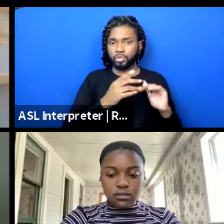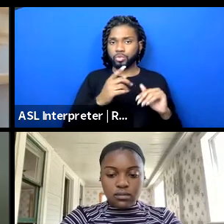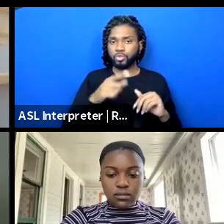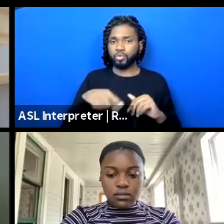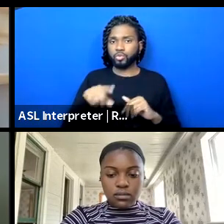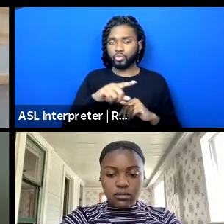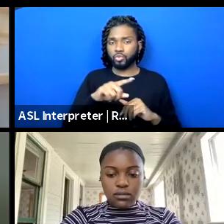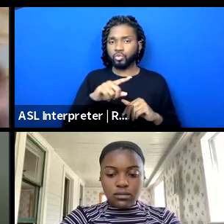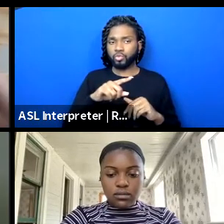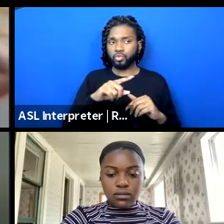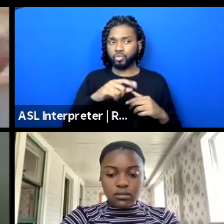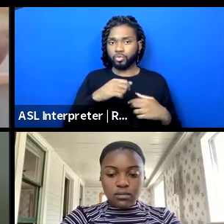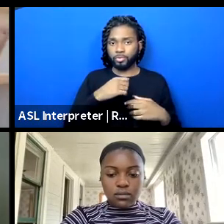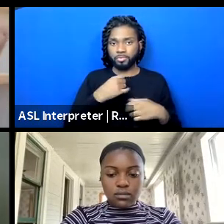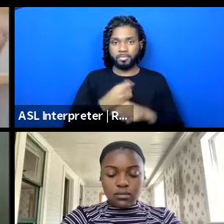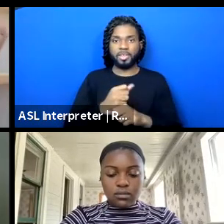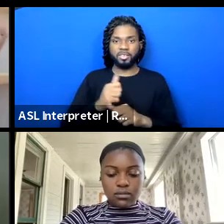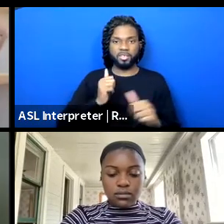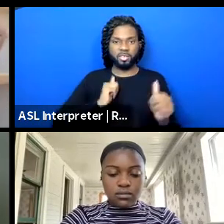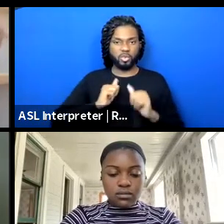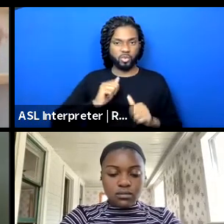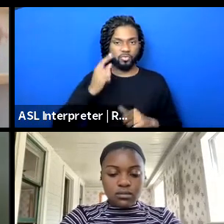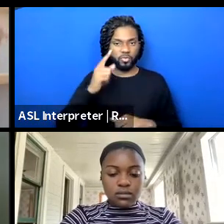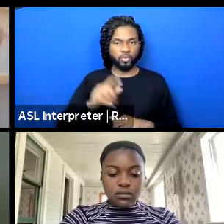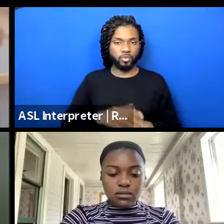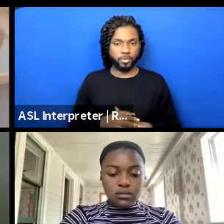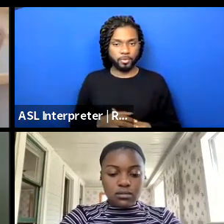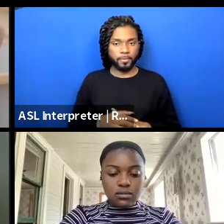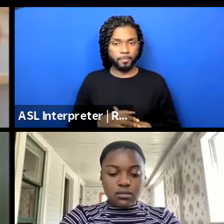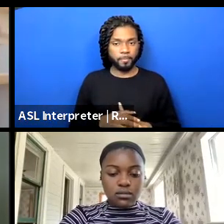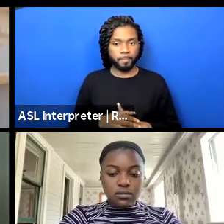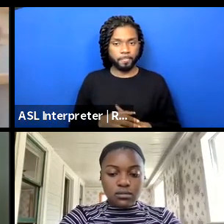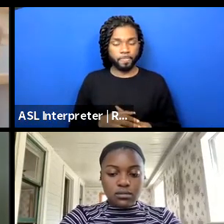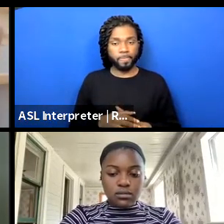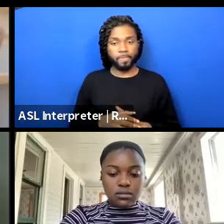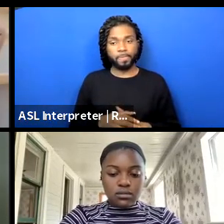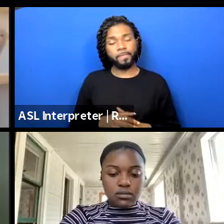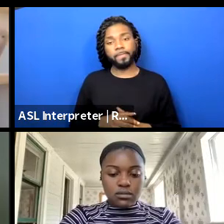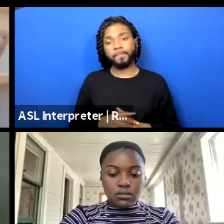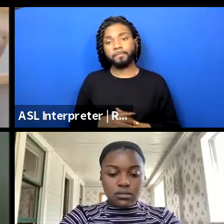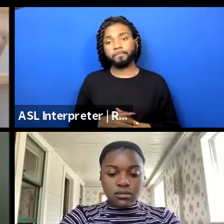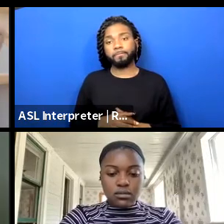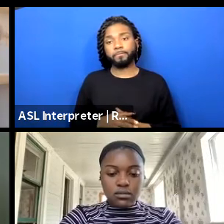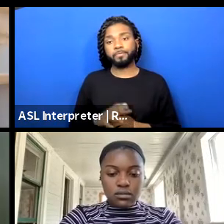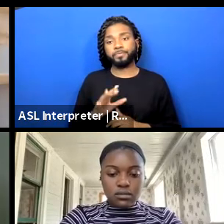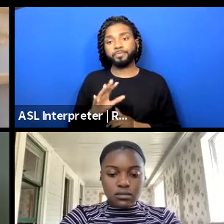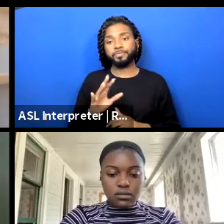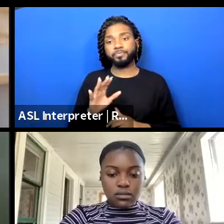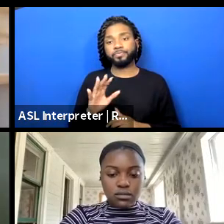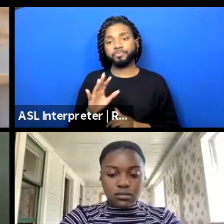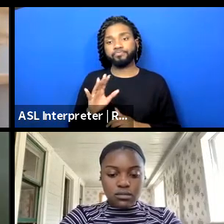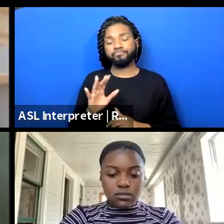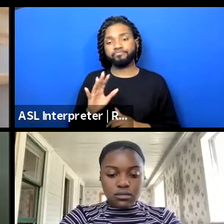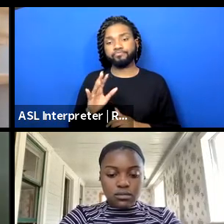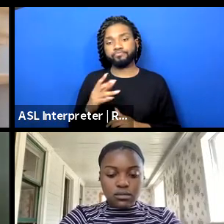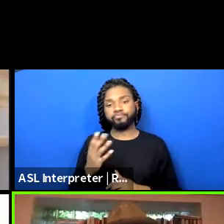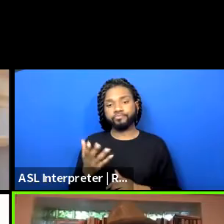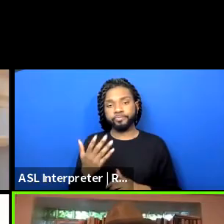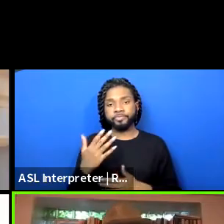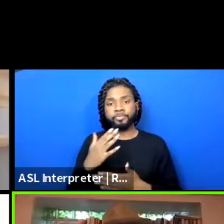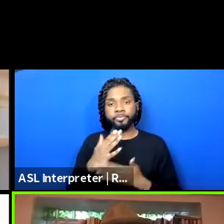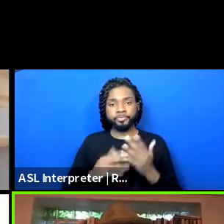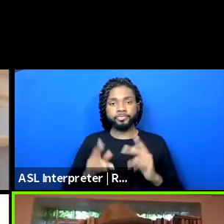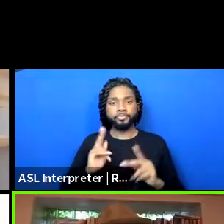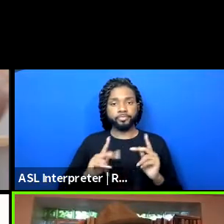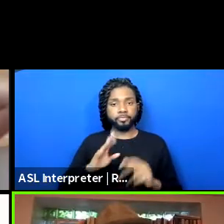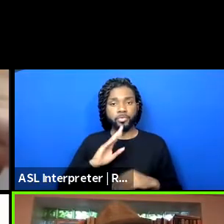making the theater for. Um, and, um, uh, you know, and some folks talk about